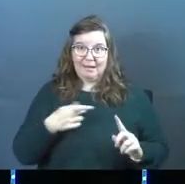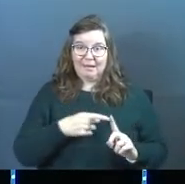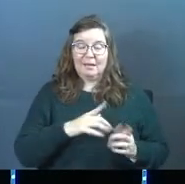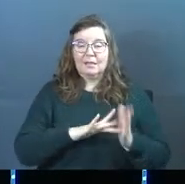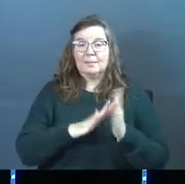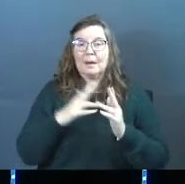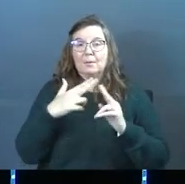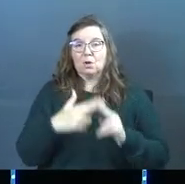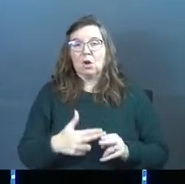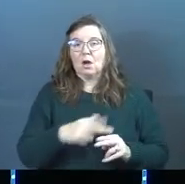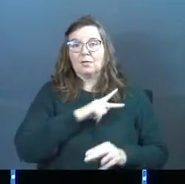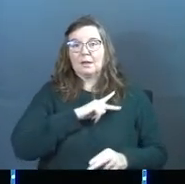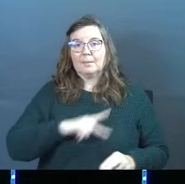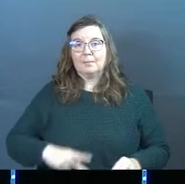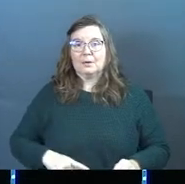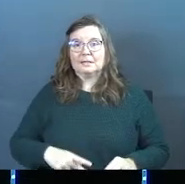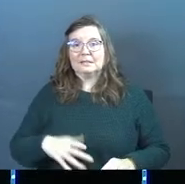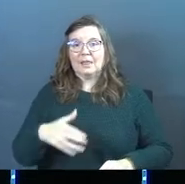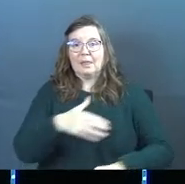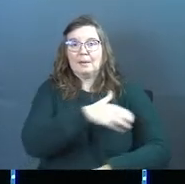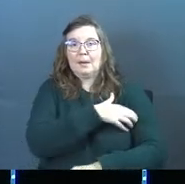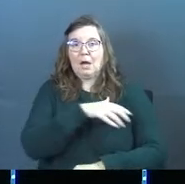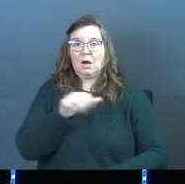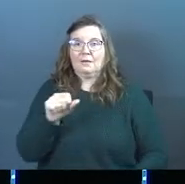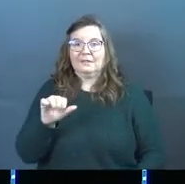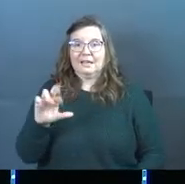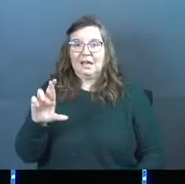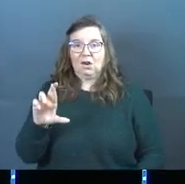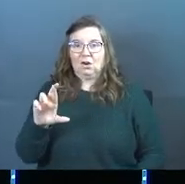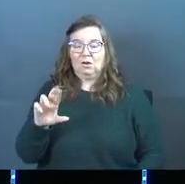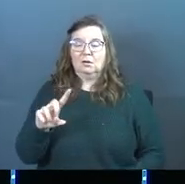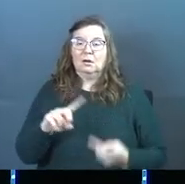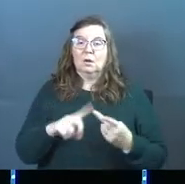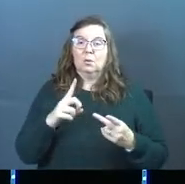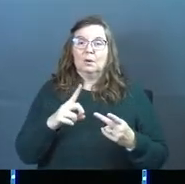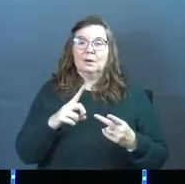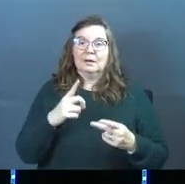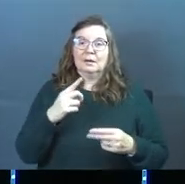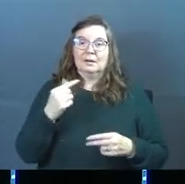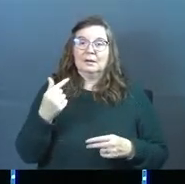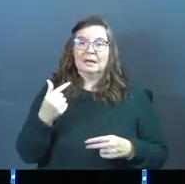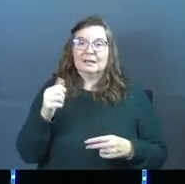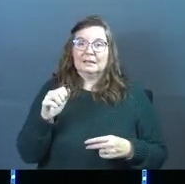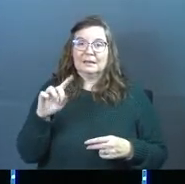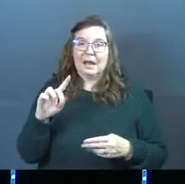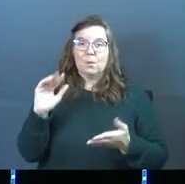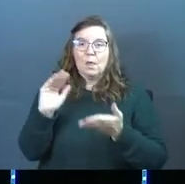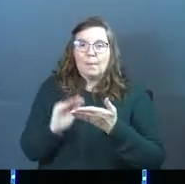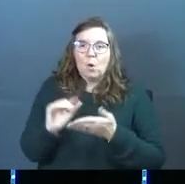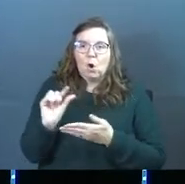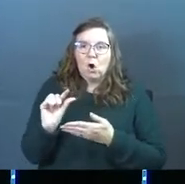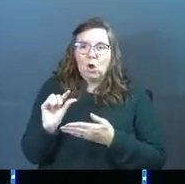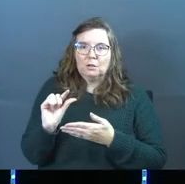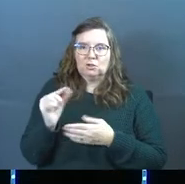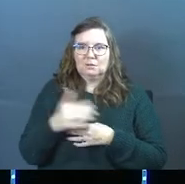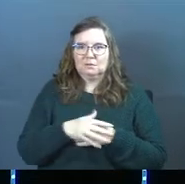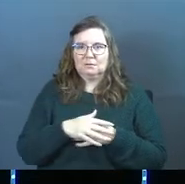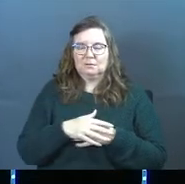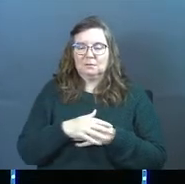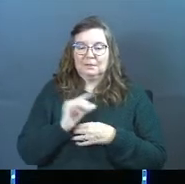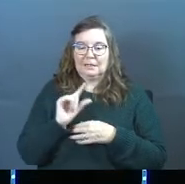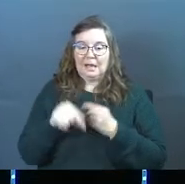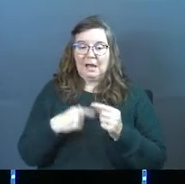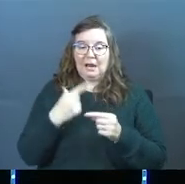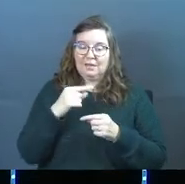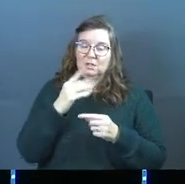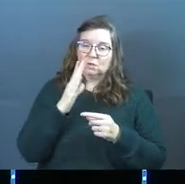The Bible calls him the prince of the power of the air. He's called at one place, God with a small g, God of this world. In many